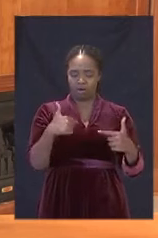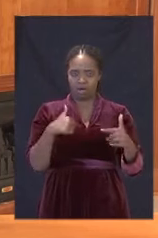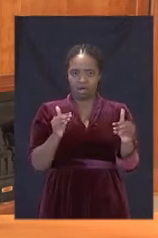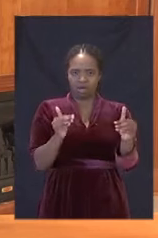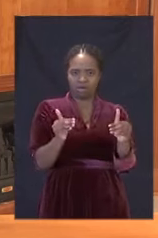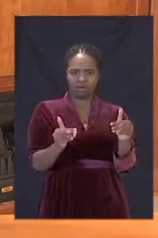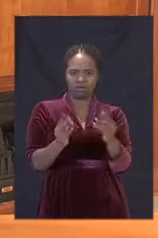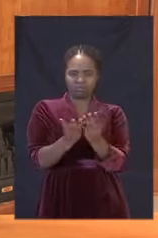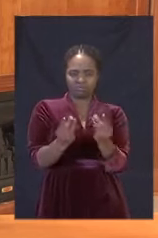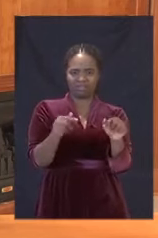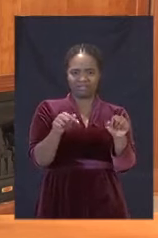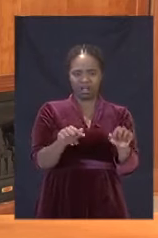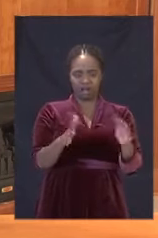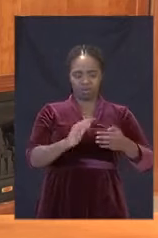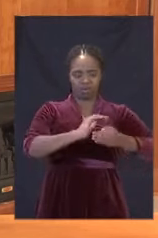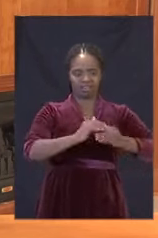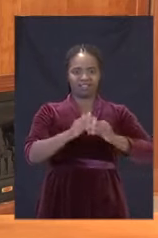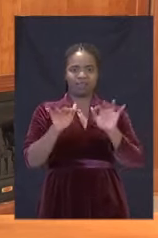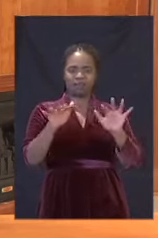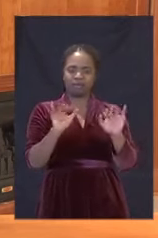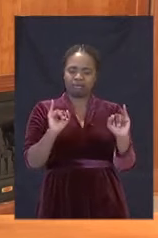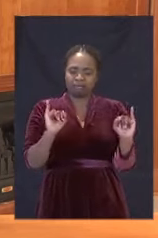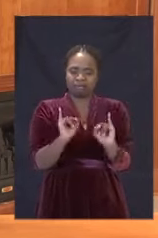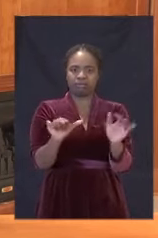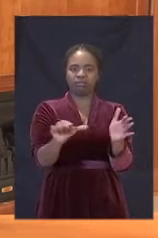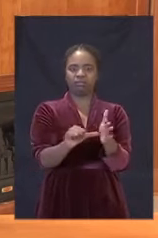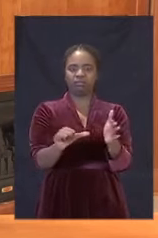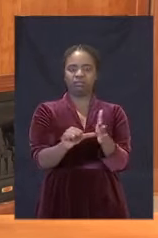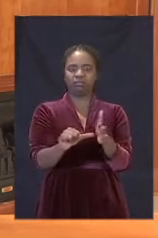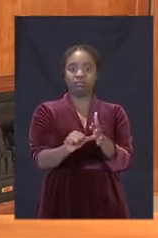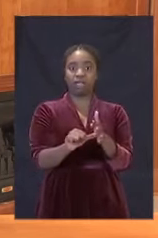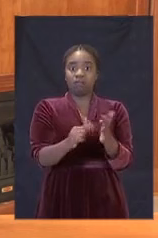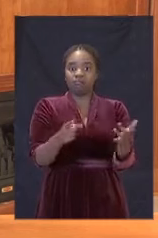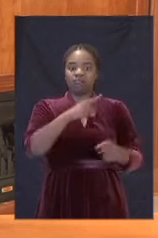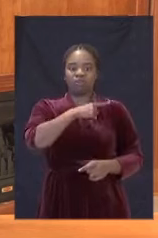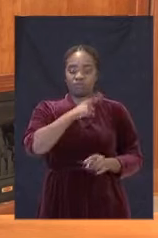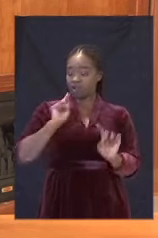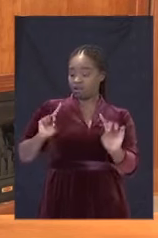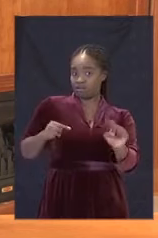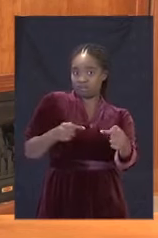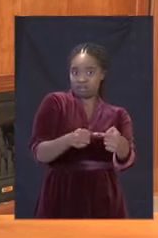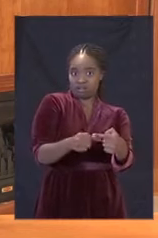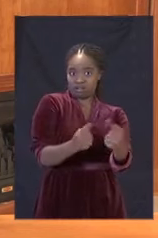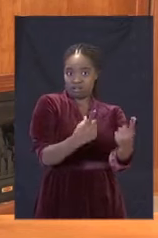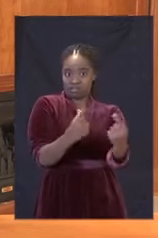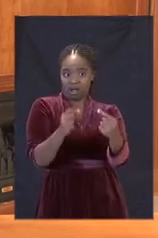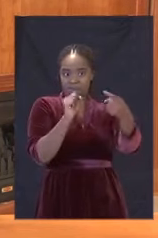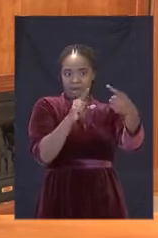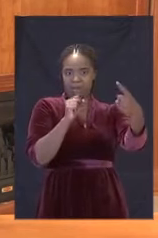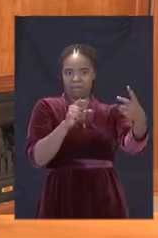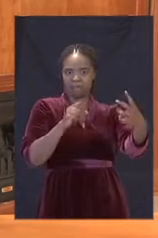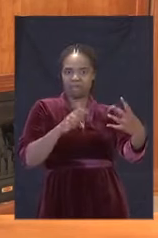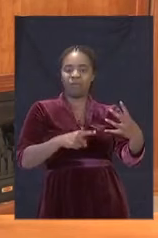as much effort and urgency as we have responded to the health crisis and as